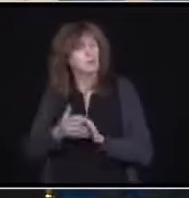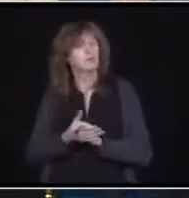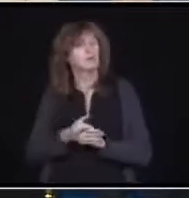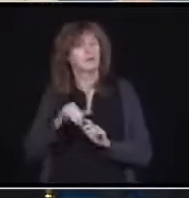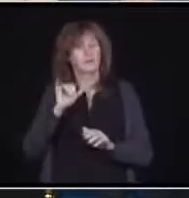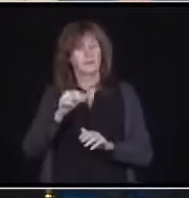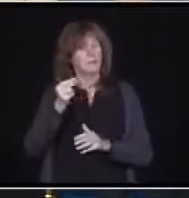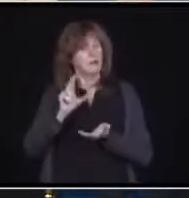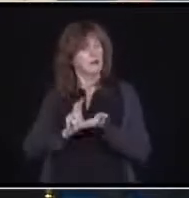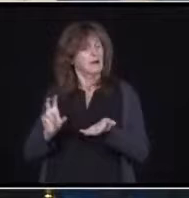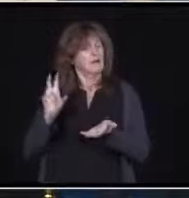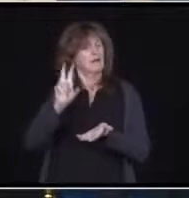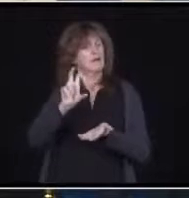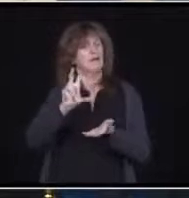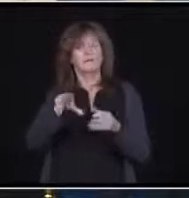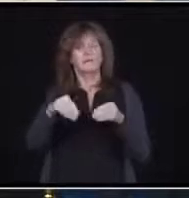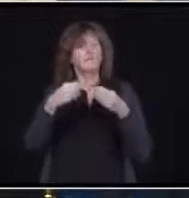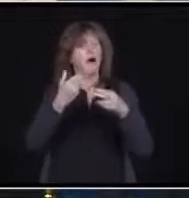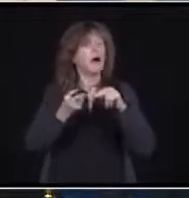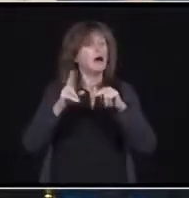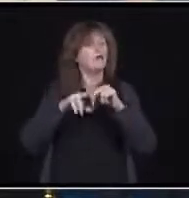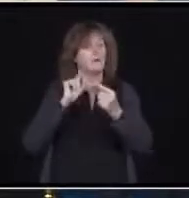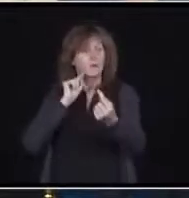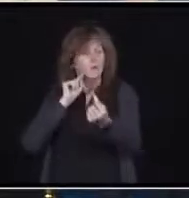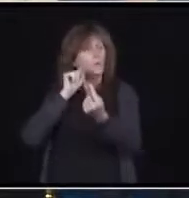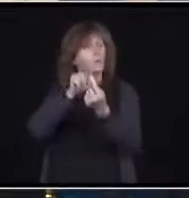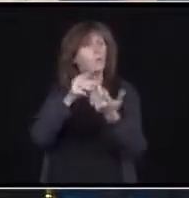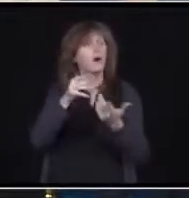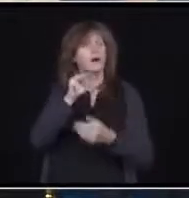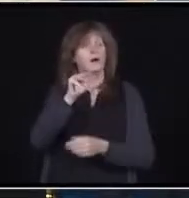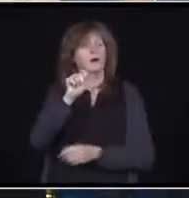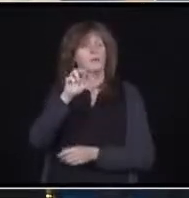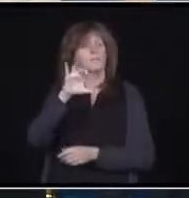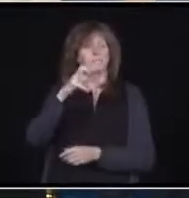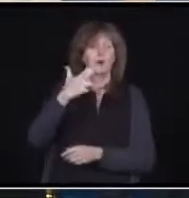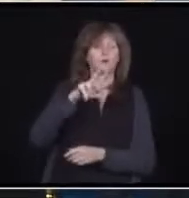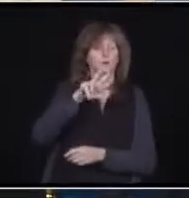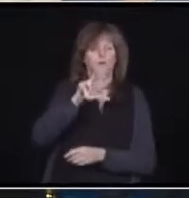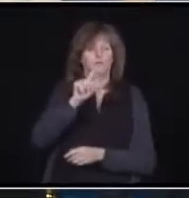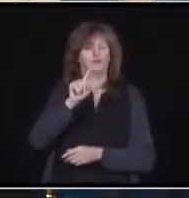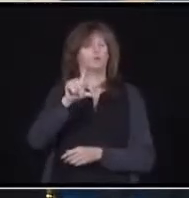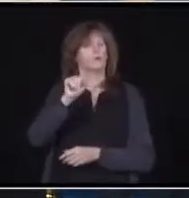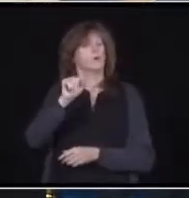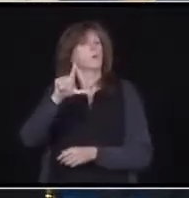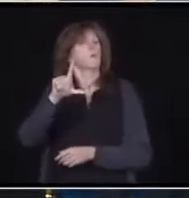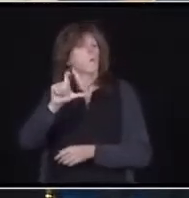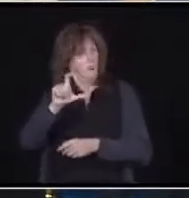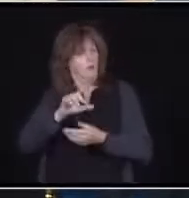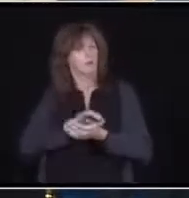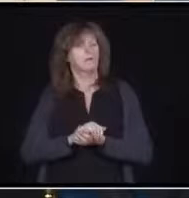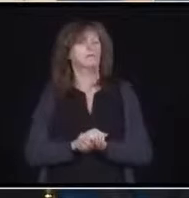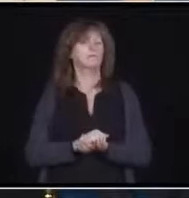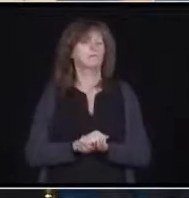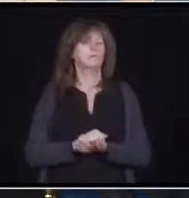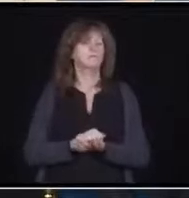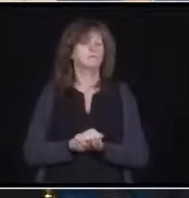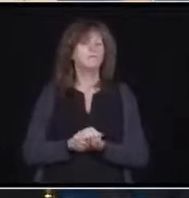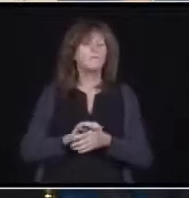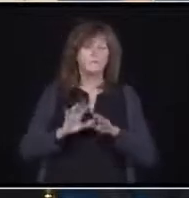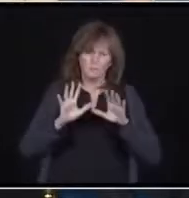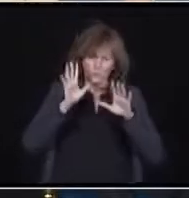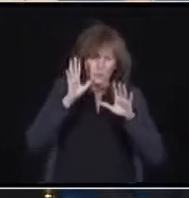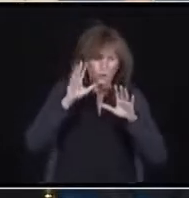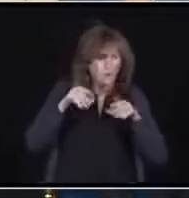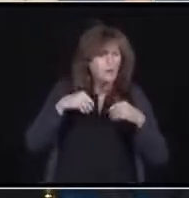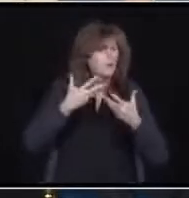March 2021. We're going to keep working with our frontline friends on the front lines on how we can